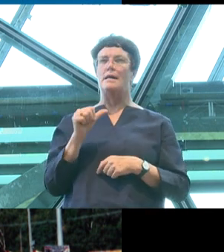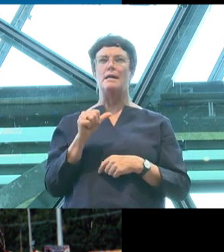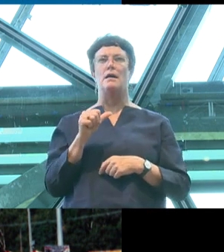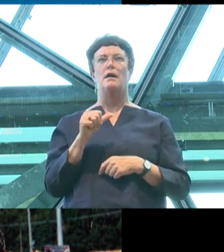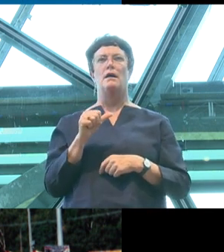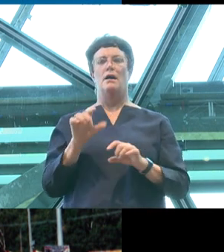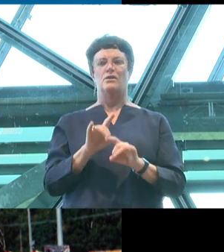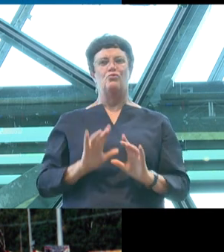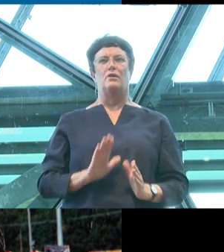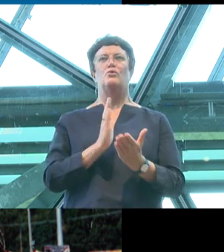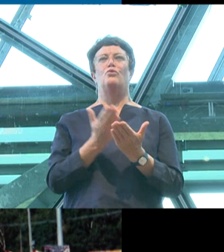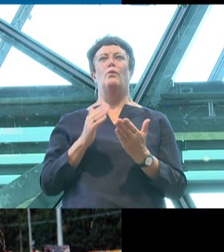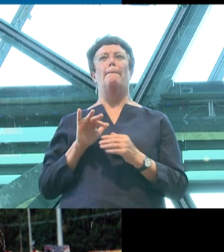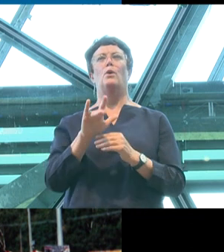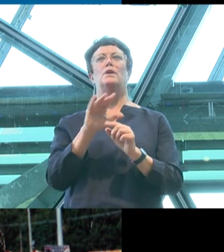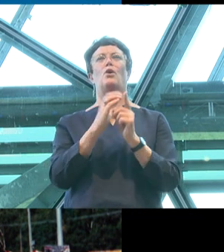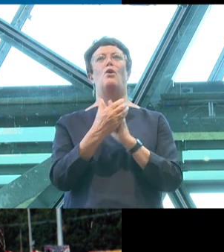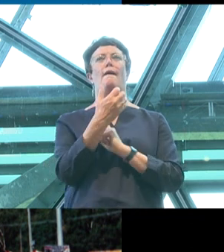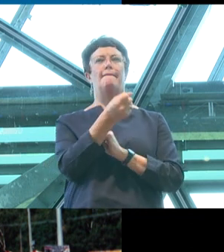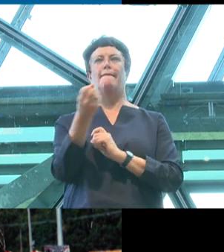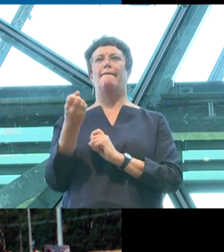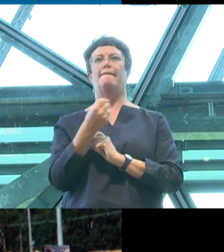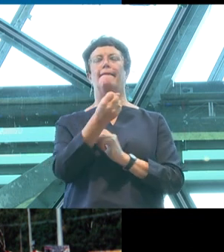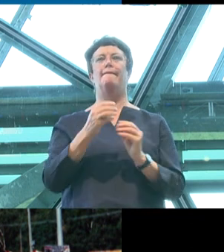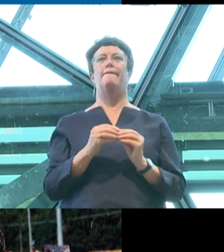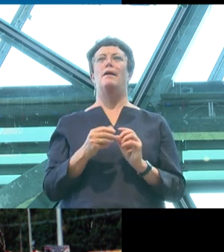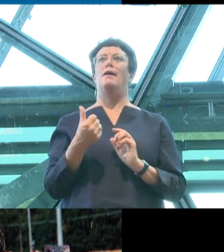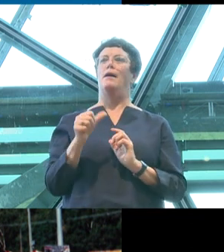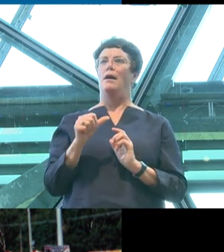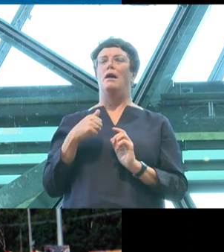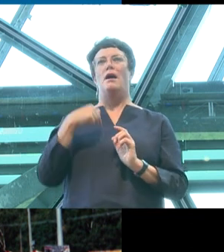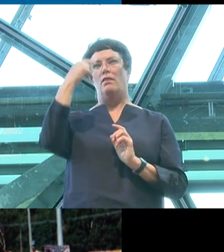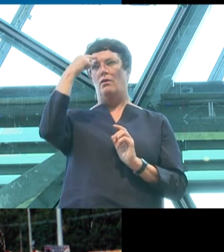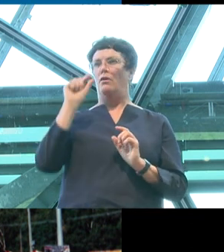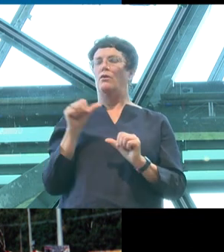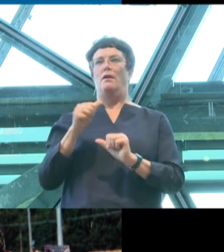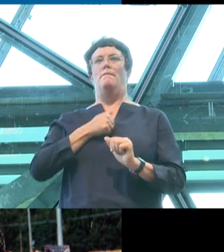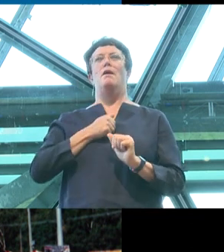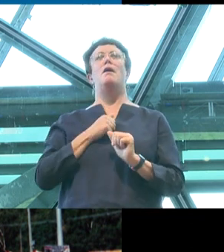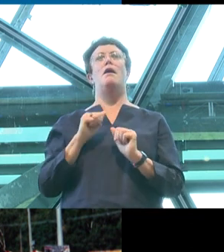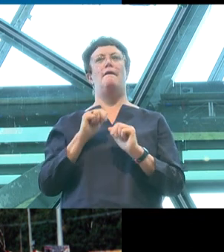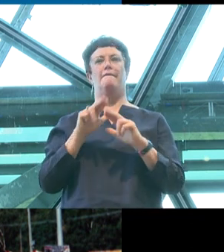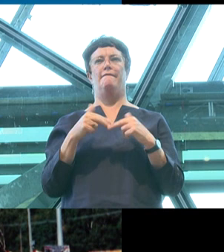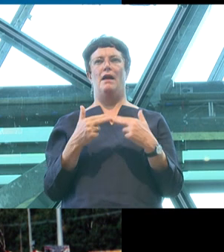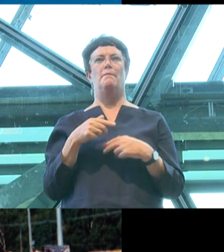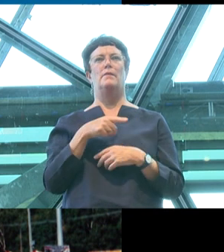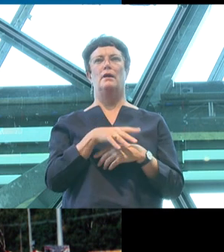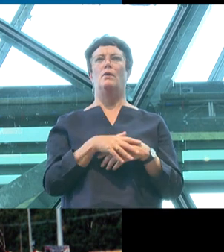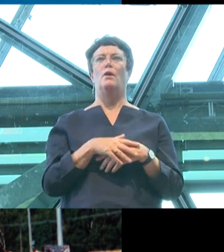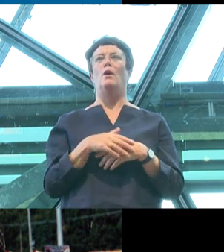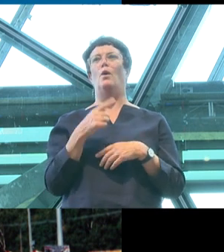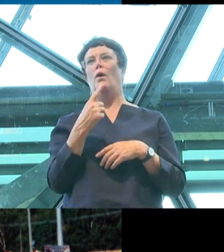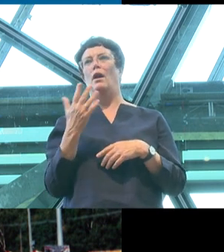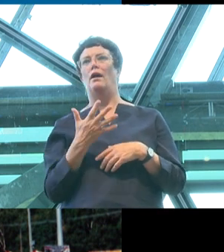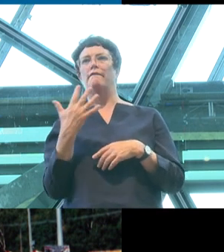nations on the planet. That my family were part of the one in five of all Australians who speak languages other than English at